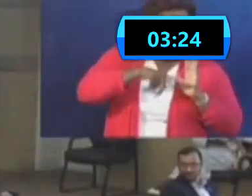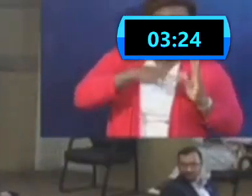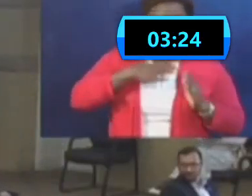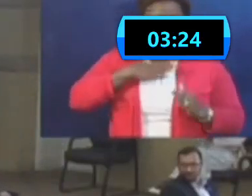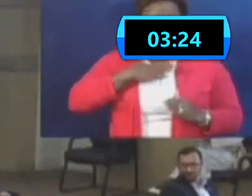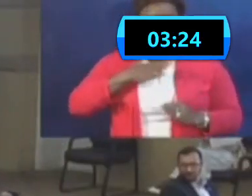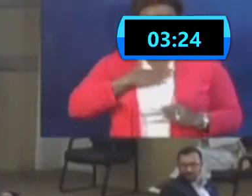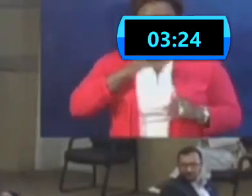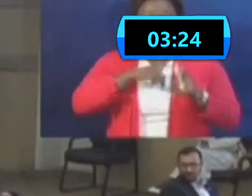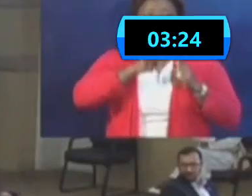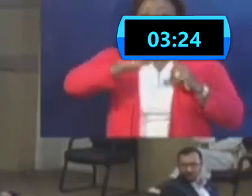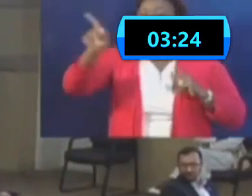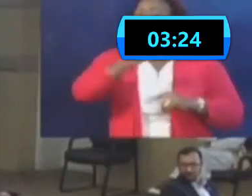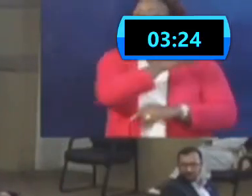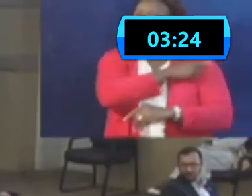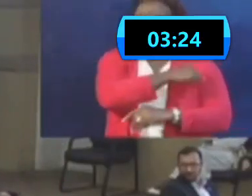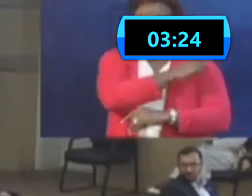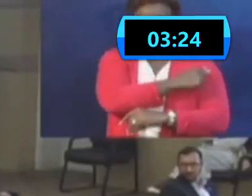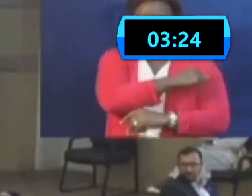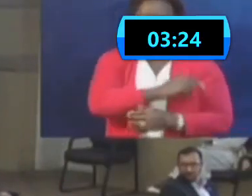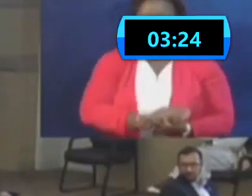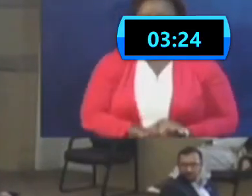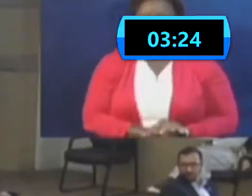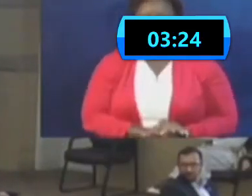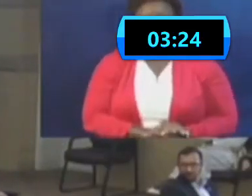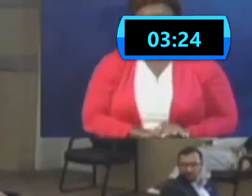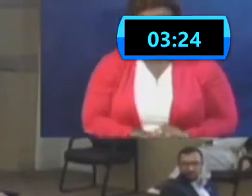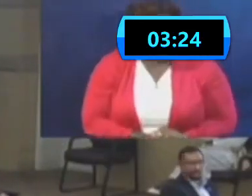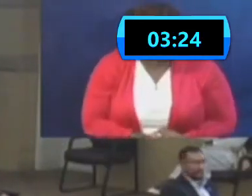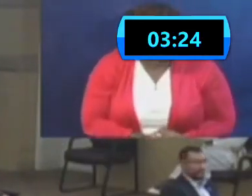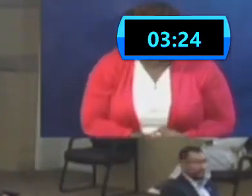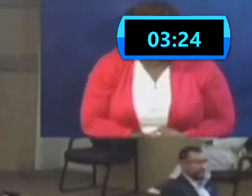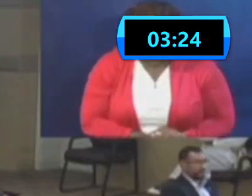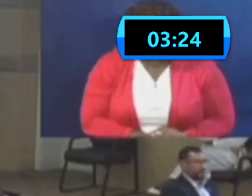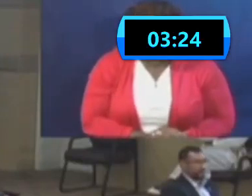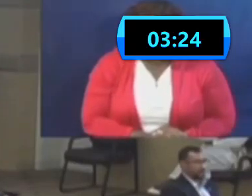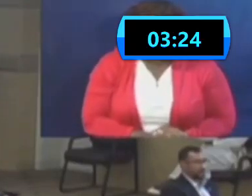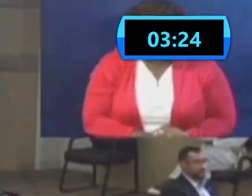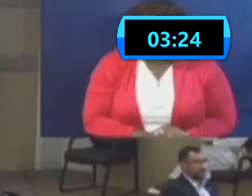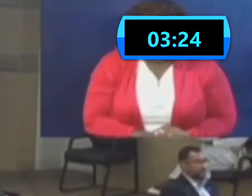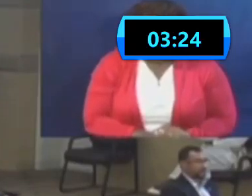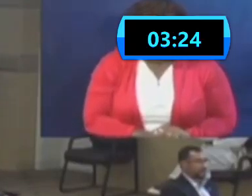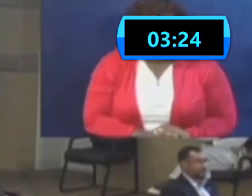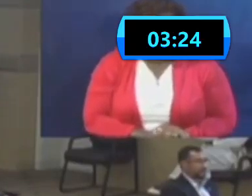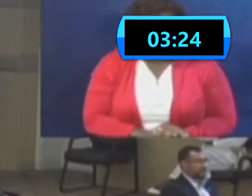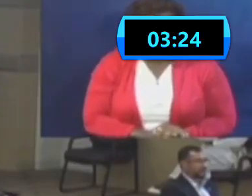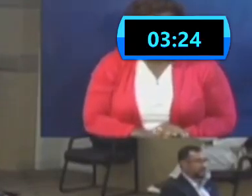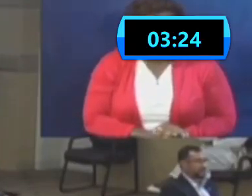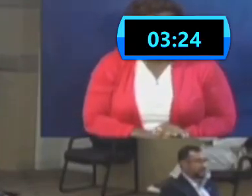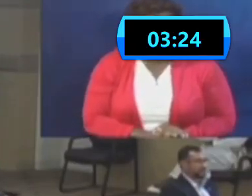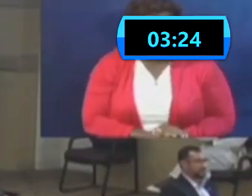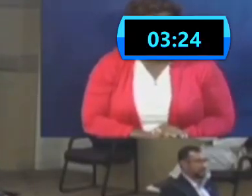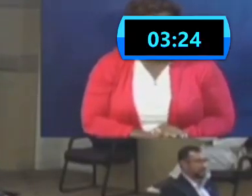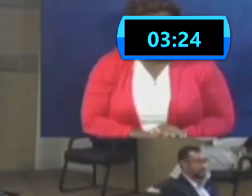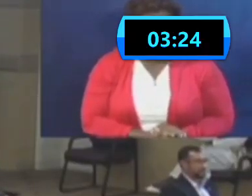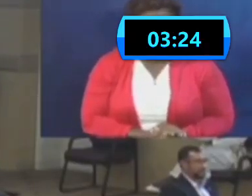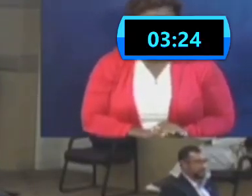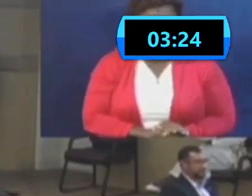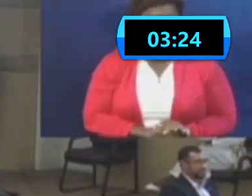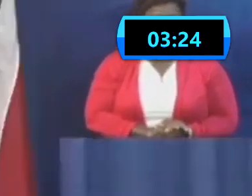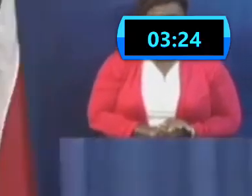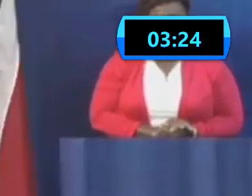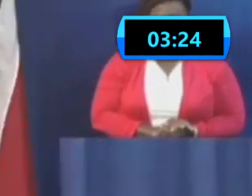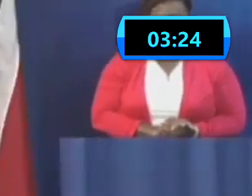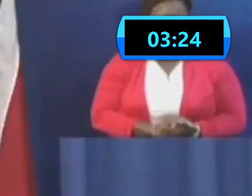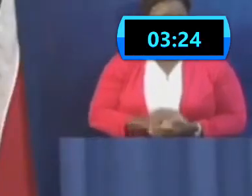this? Yeah. Can you us how many of have been to this? I believe there would have been two persons that